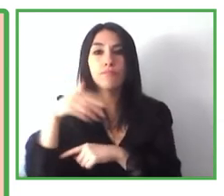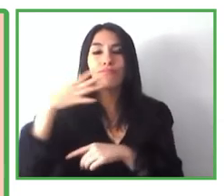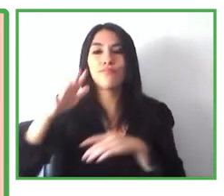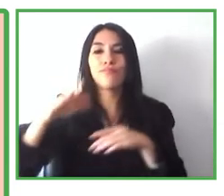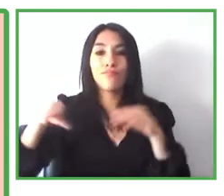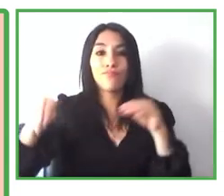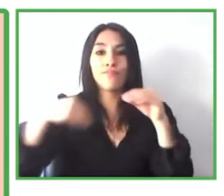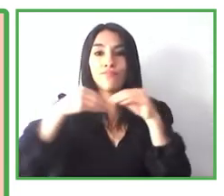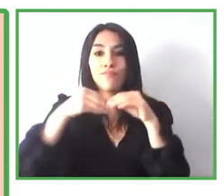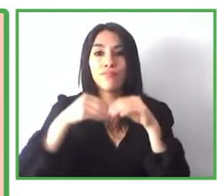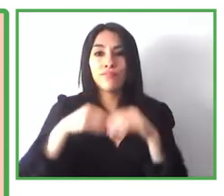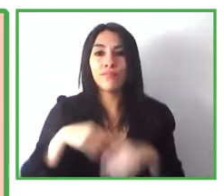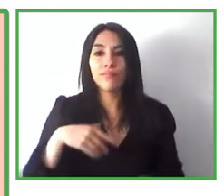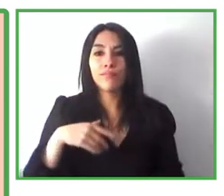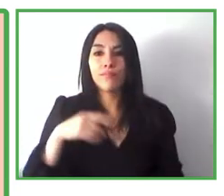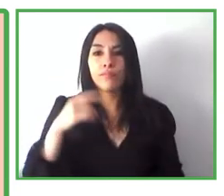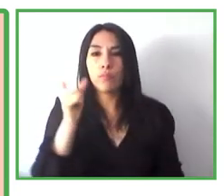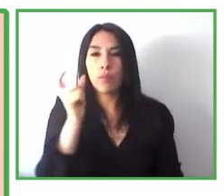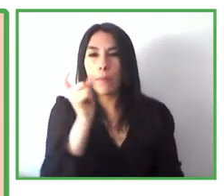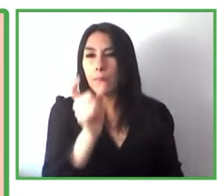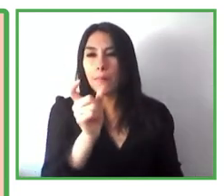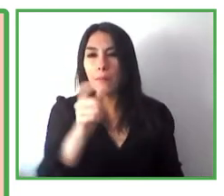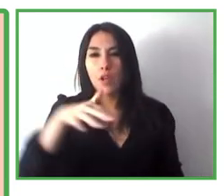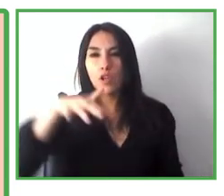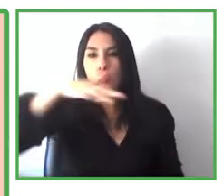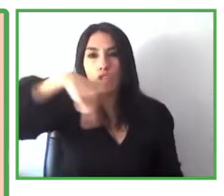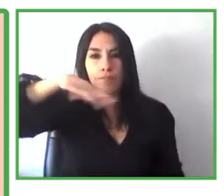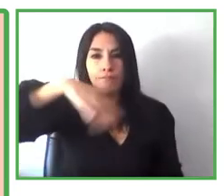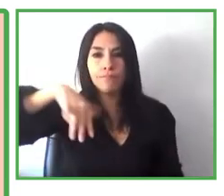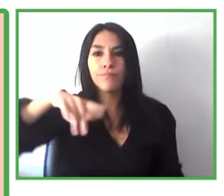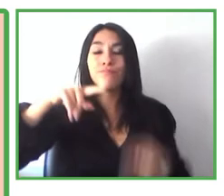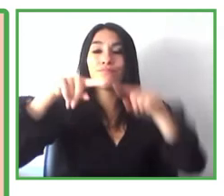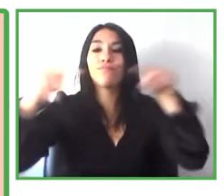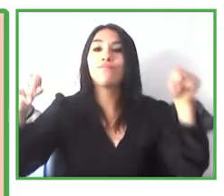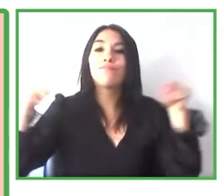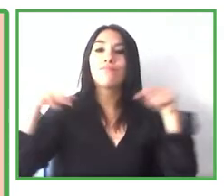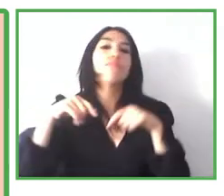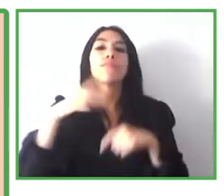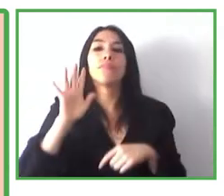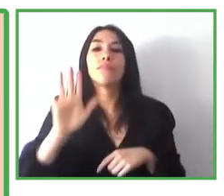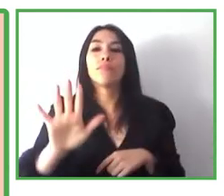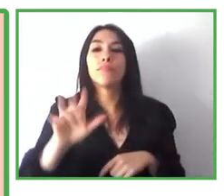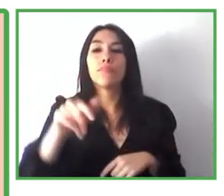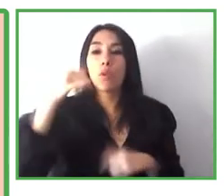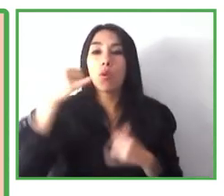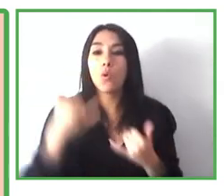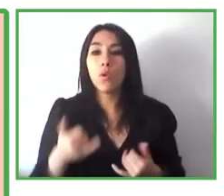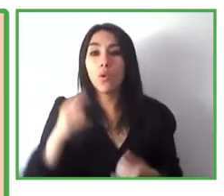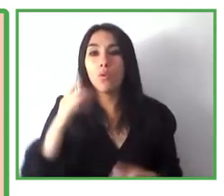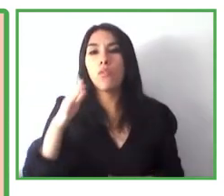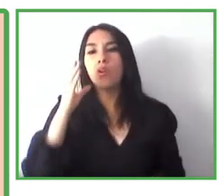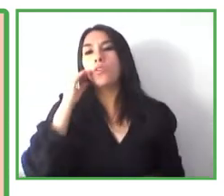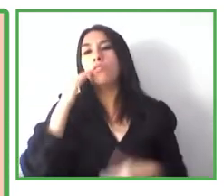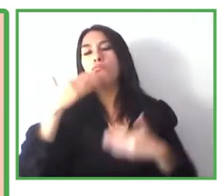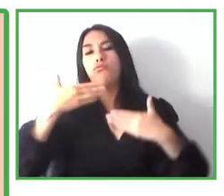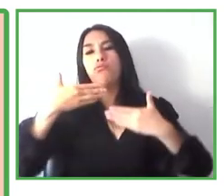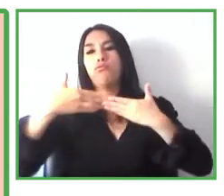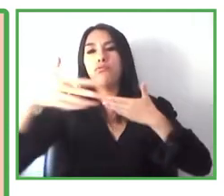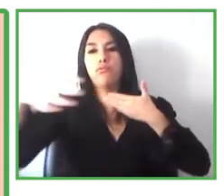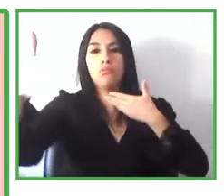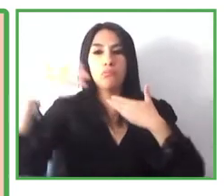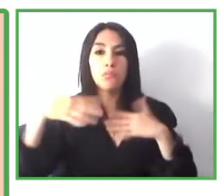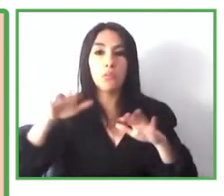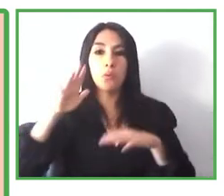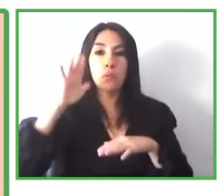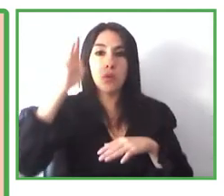industry to incorporate conceptual innovations into spaces that are also market trends at the moment, and that will be the trends of the